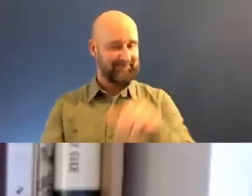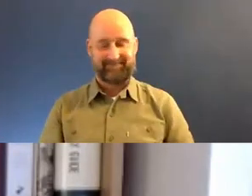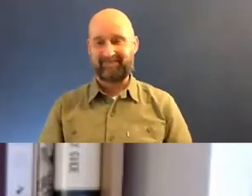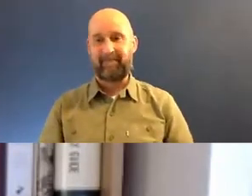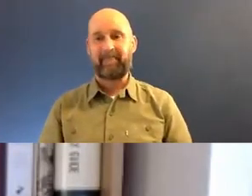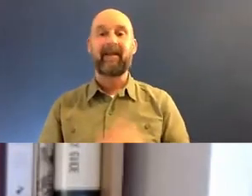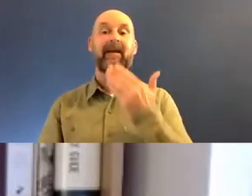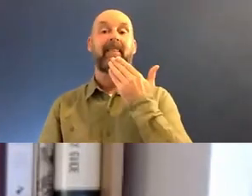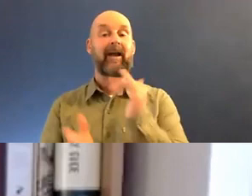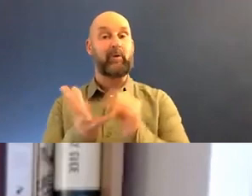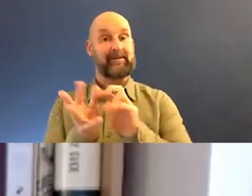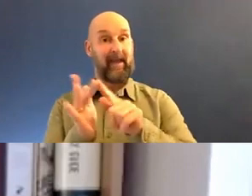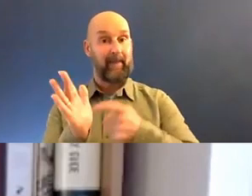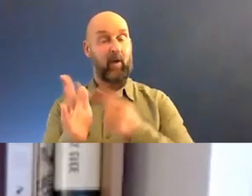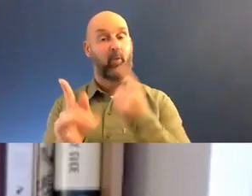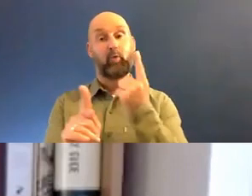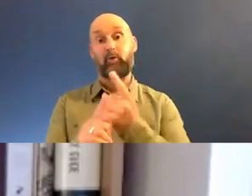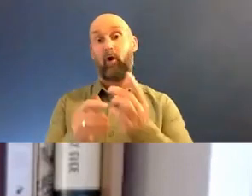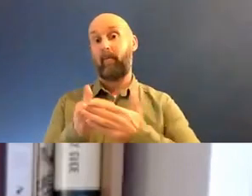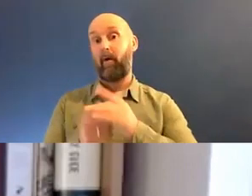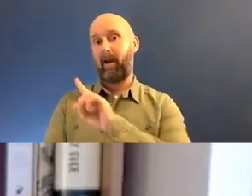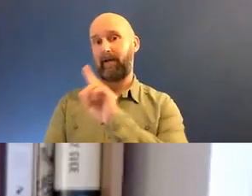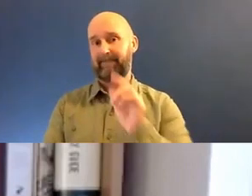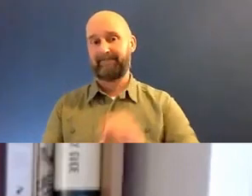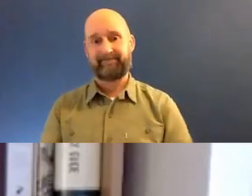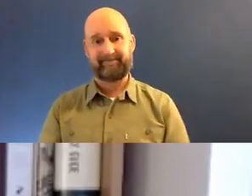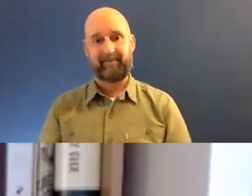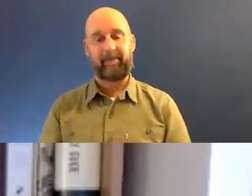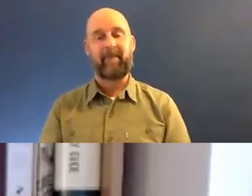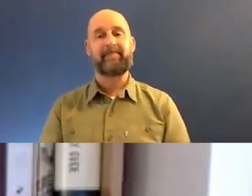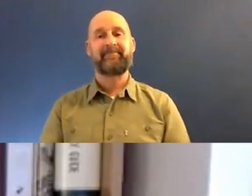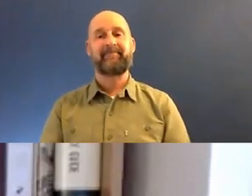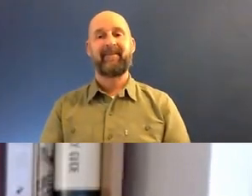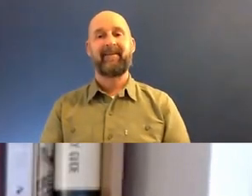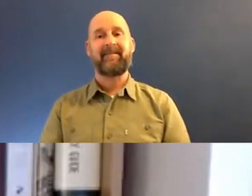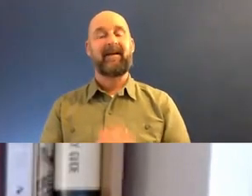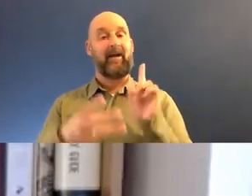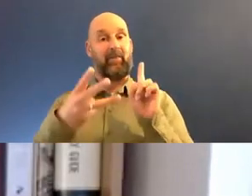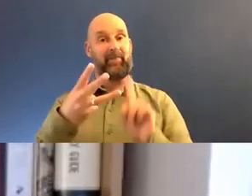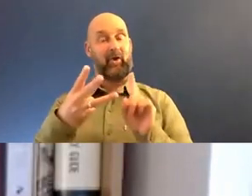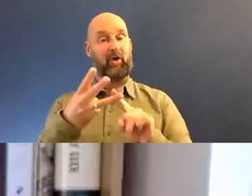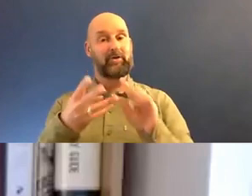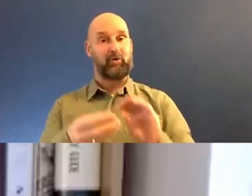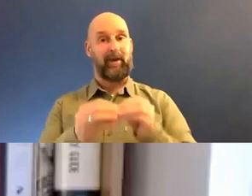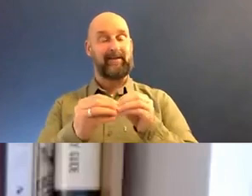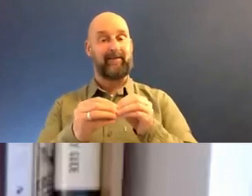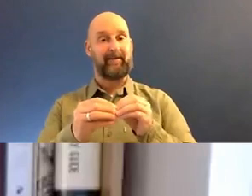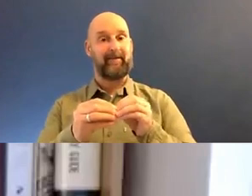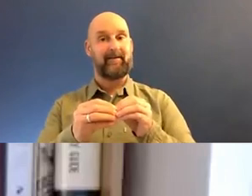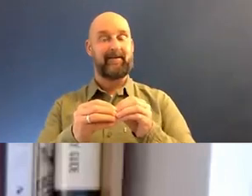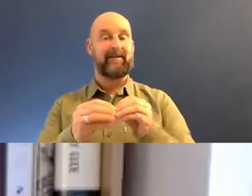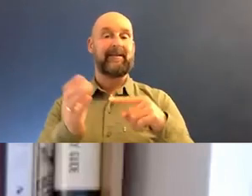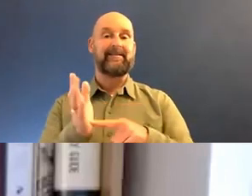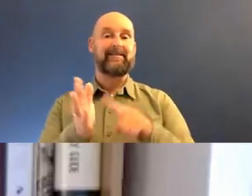much, Samir. And we'll be speaking with you momentarily. So I now come to our, our third Creative Britishers Muslim, Teekster,